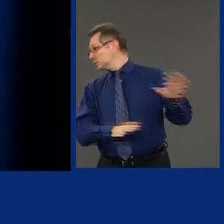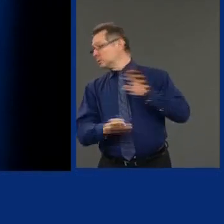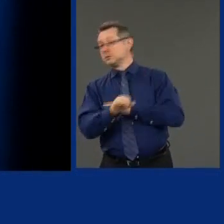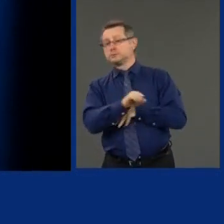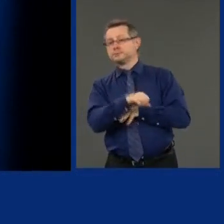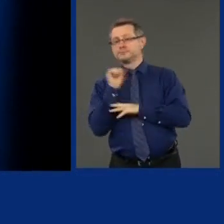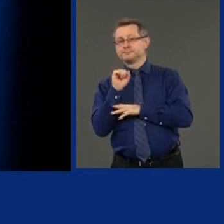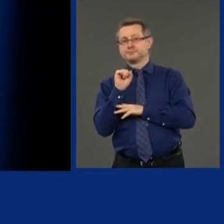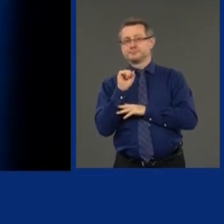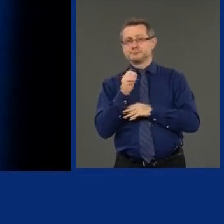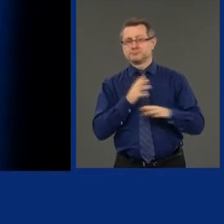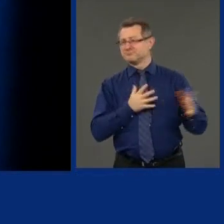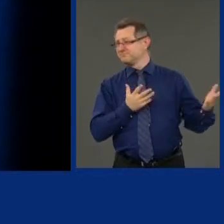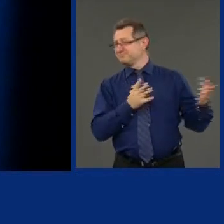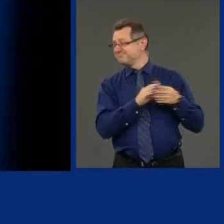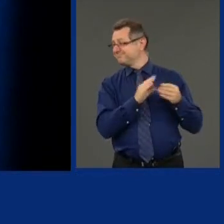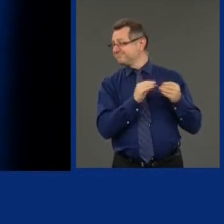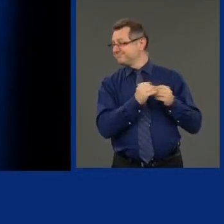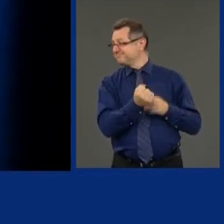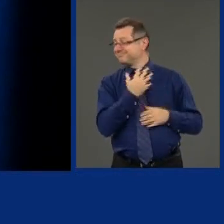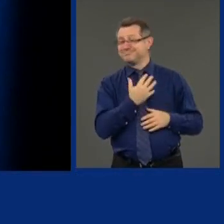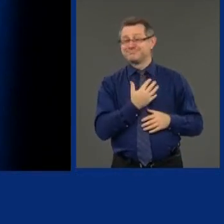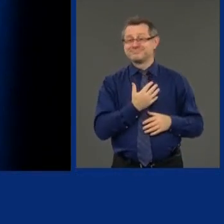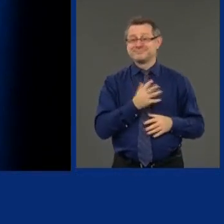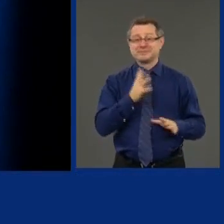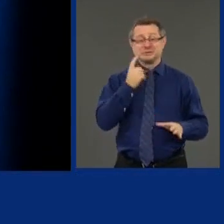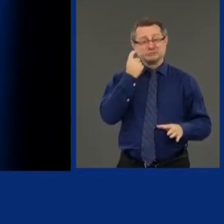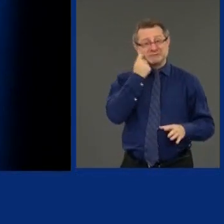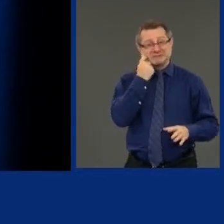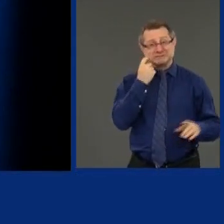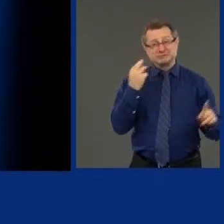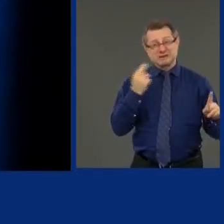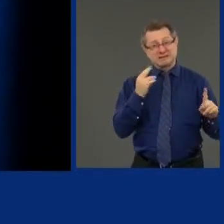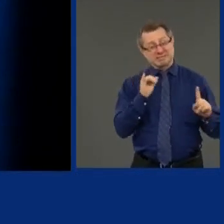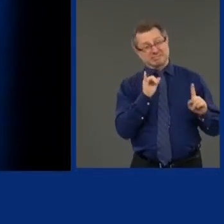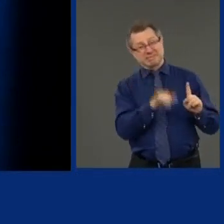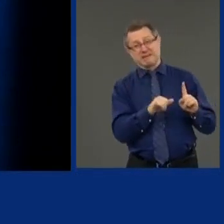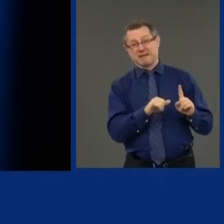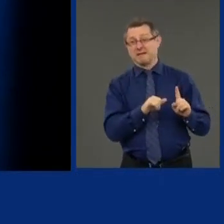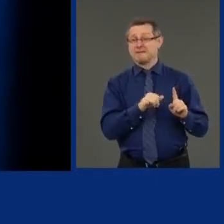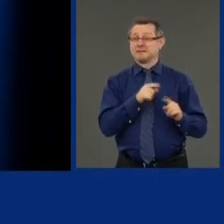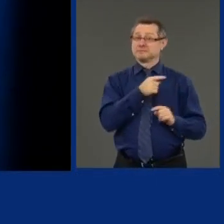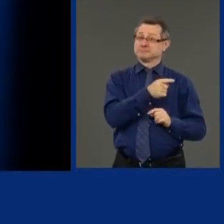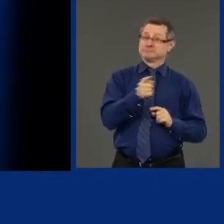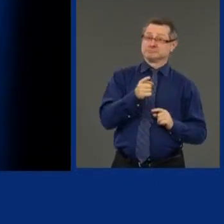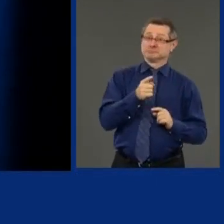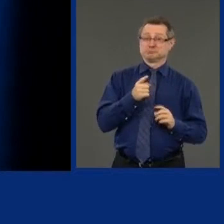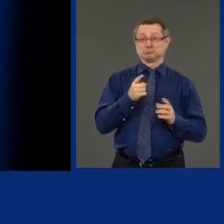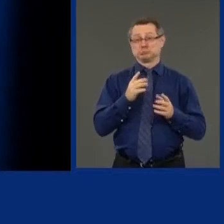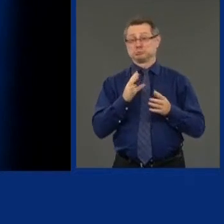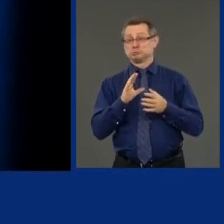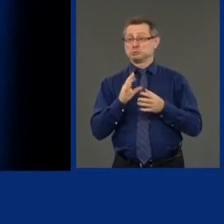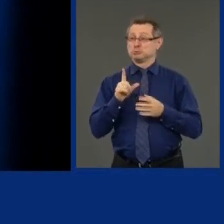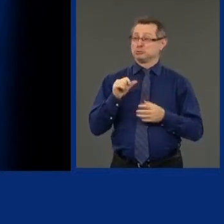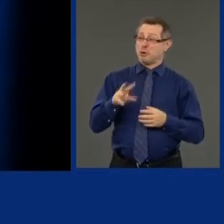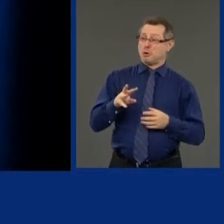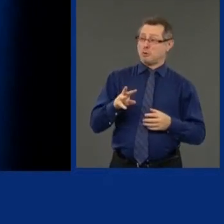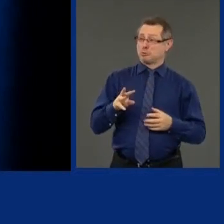You just realized the state of the laws in this country yesterday?